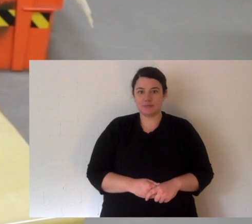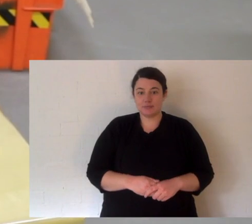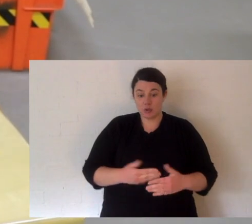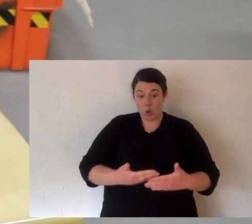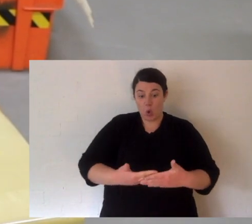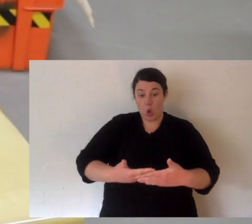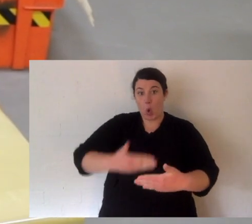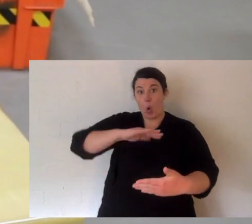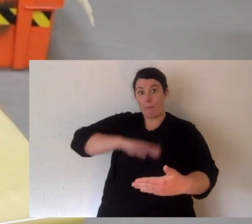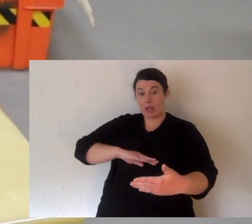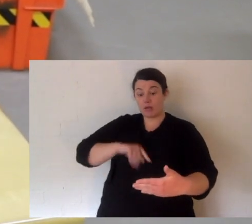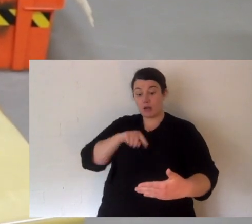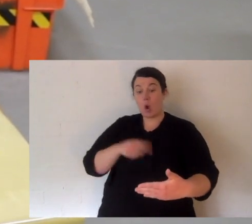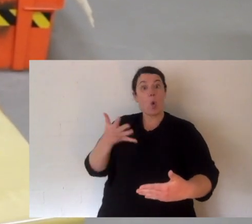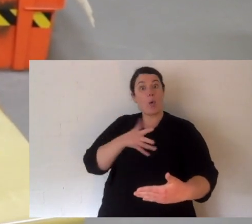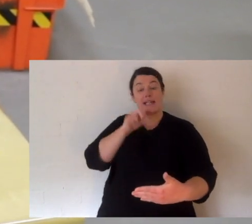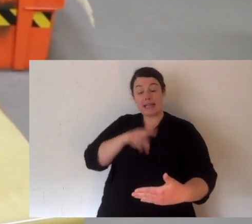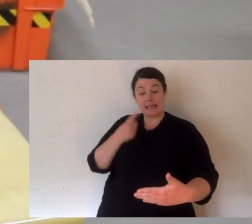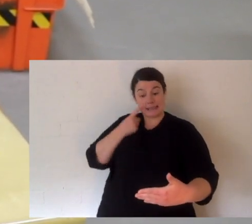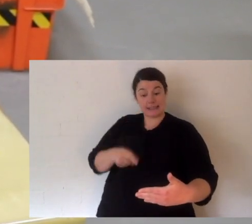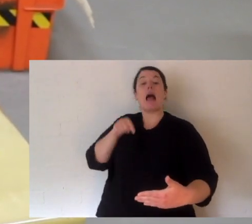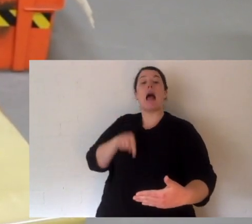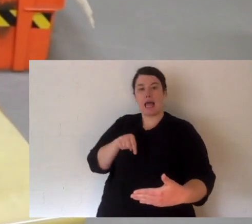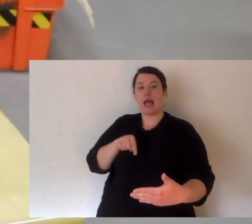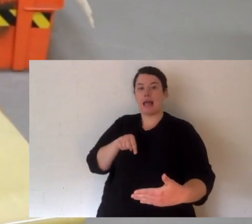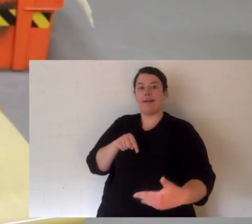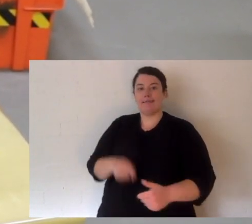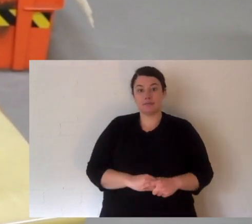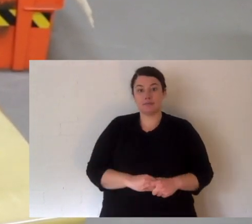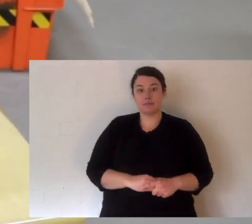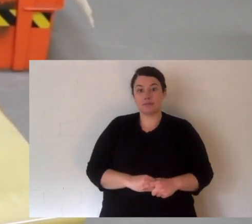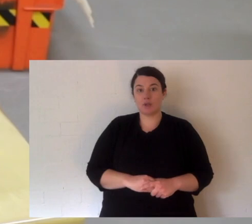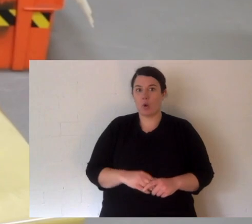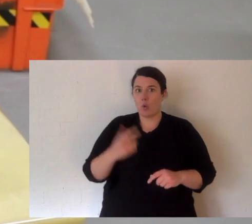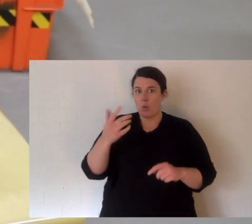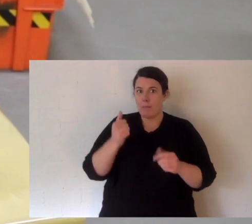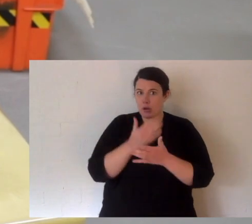there's a sponge under the snake that makes it nice and soft. Okay now once we've done that.